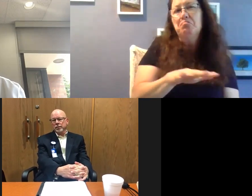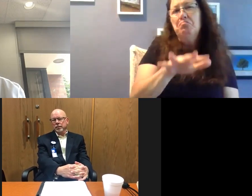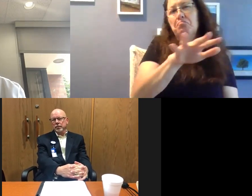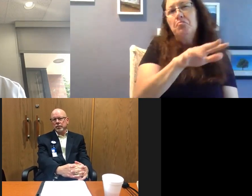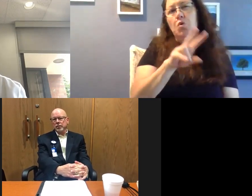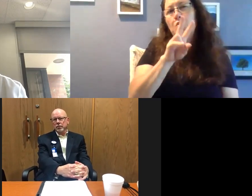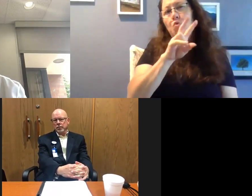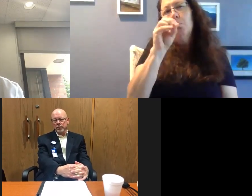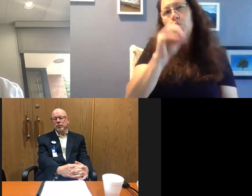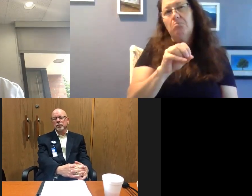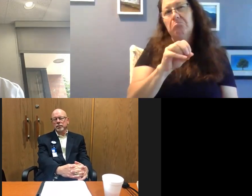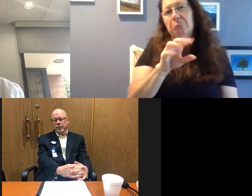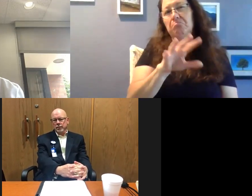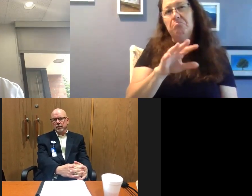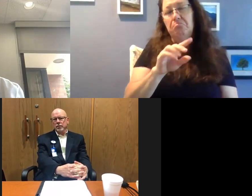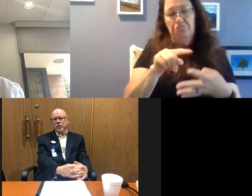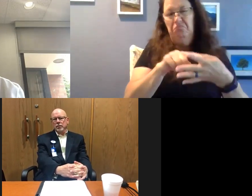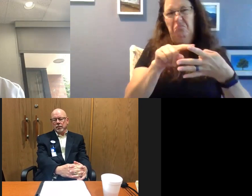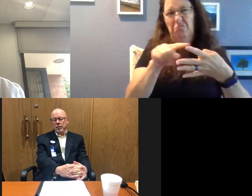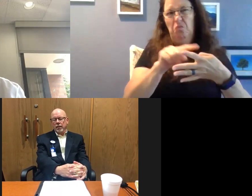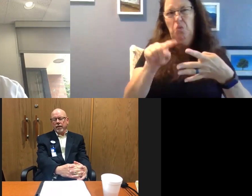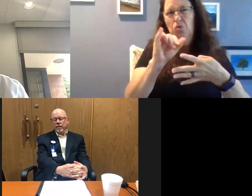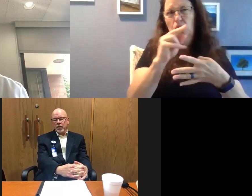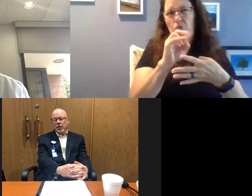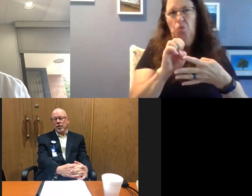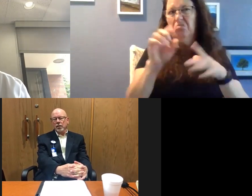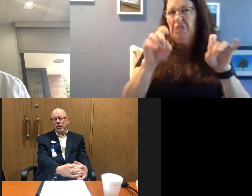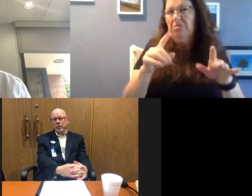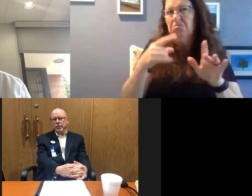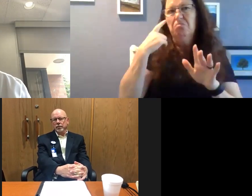2% the first seven days for our testing.